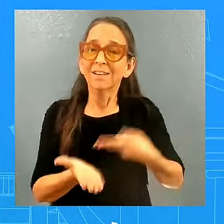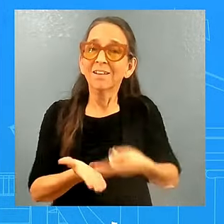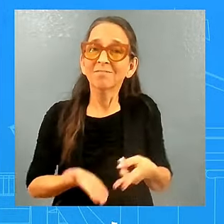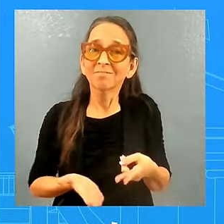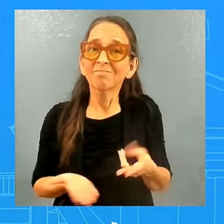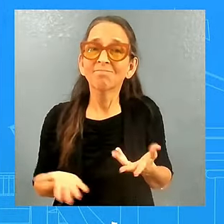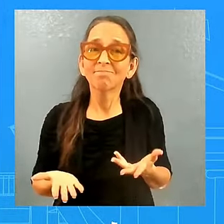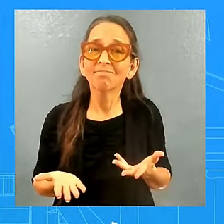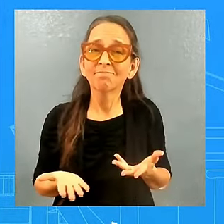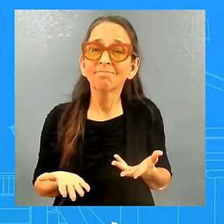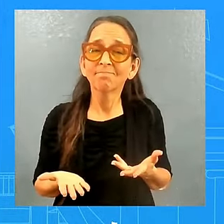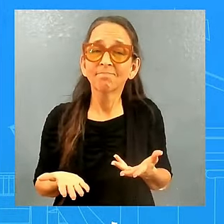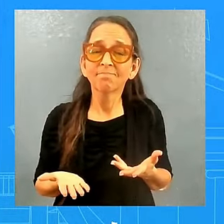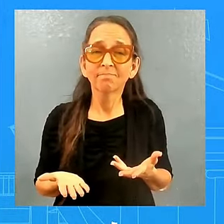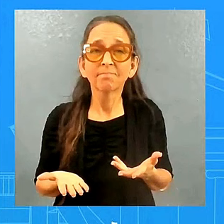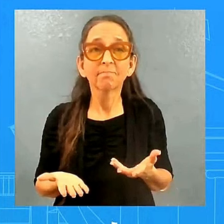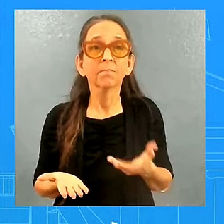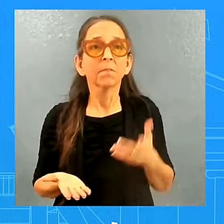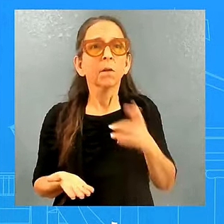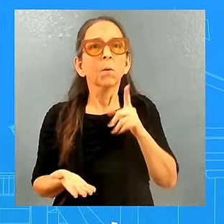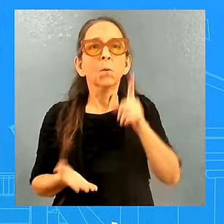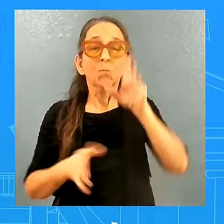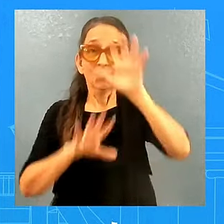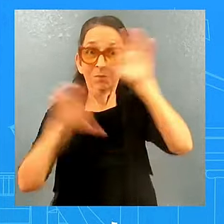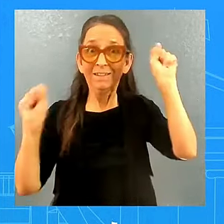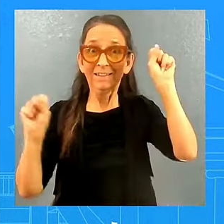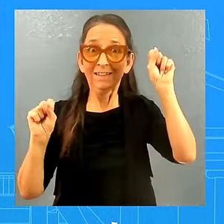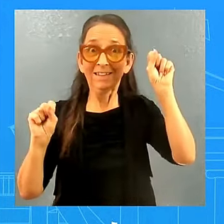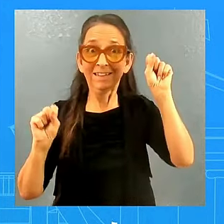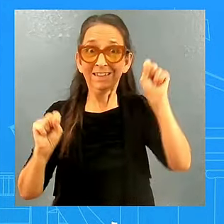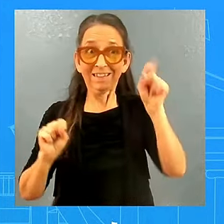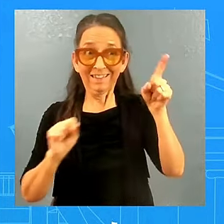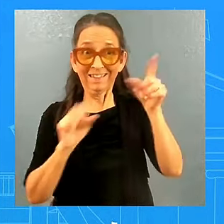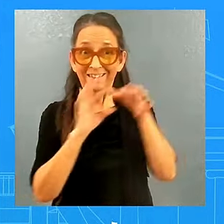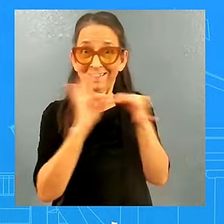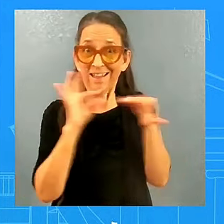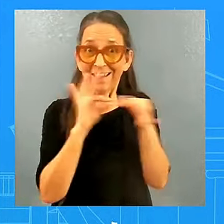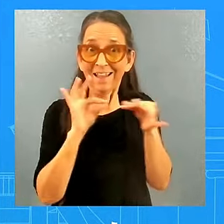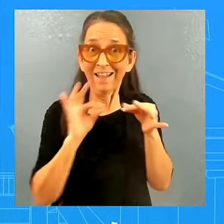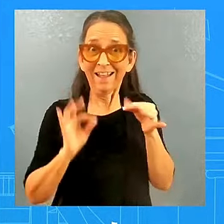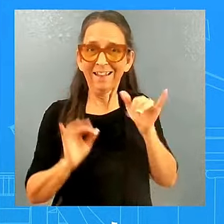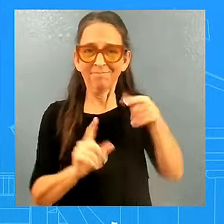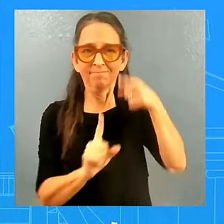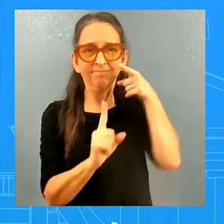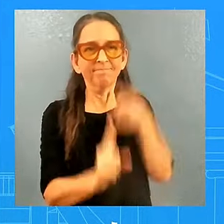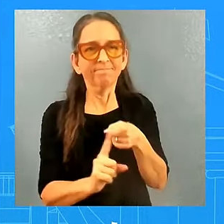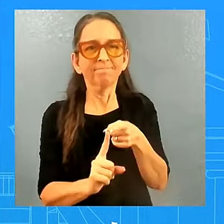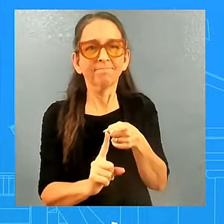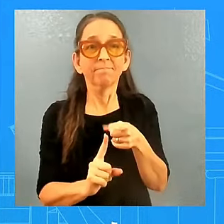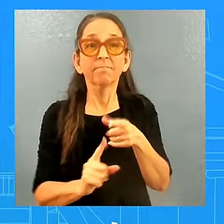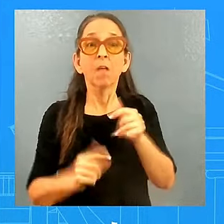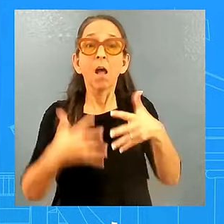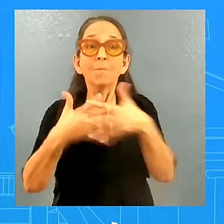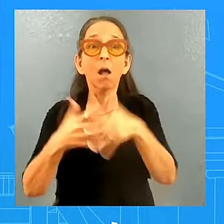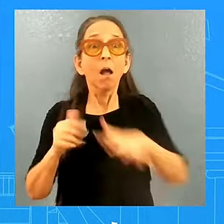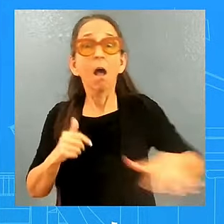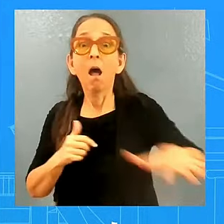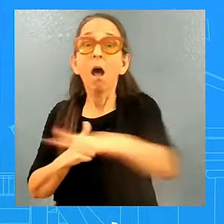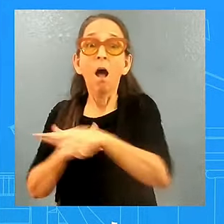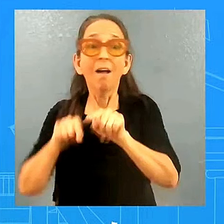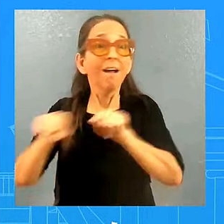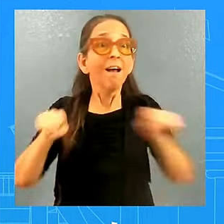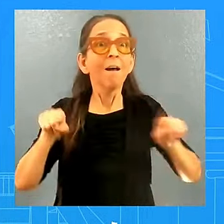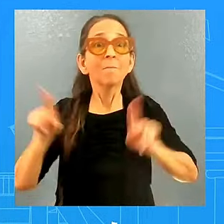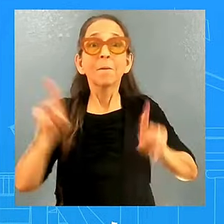you heard from the president that said there. But again, American people made a decision. We're going to respect that. We're going to have a peaceful